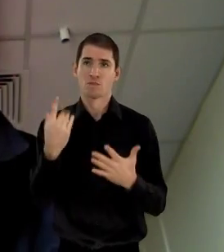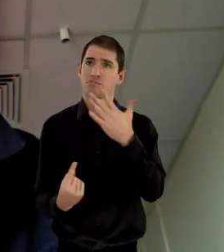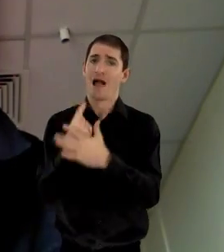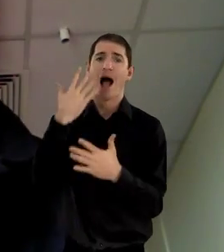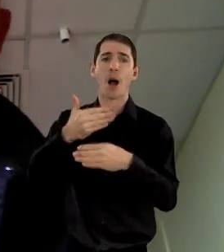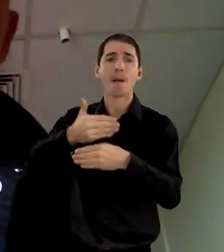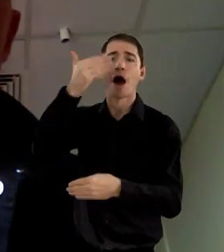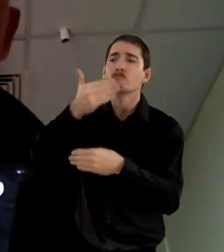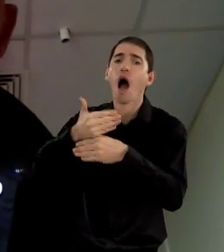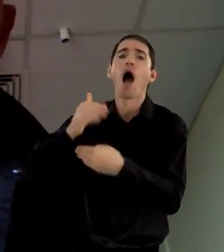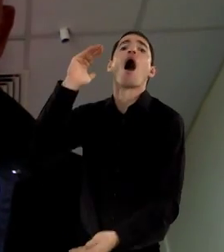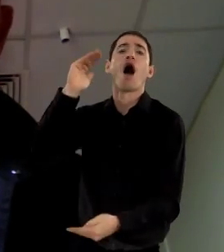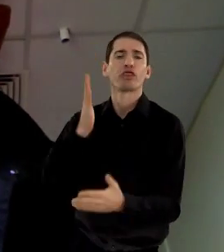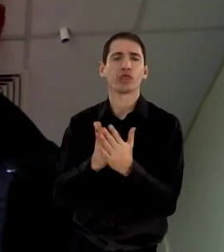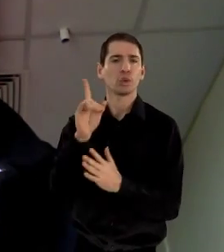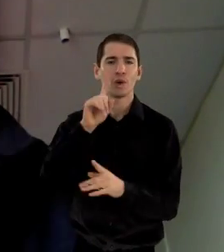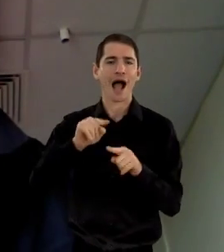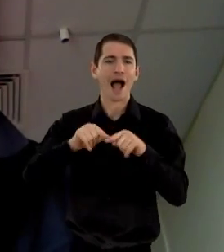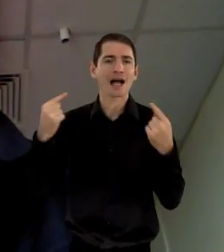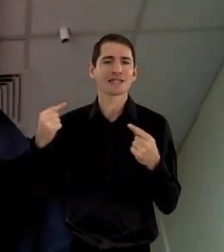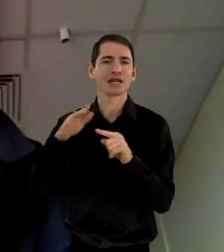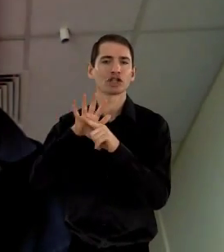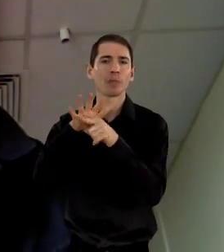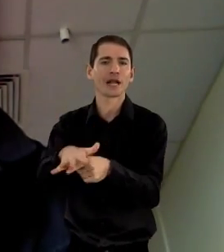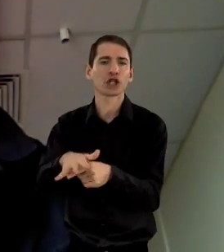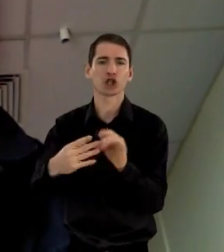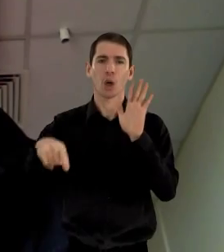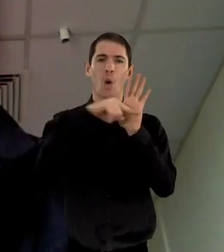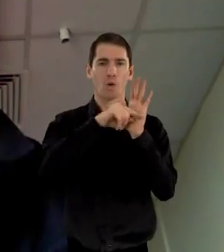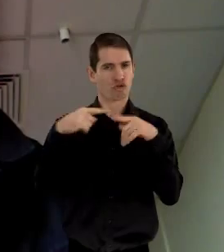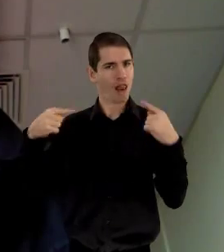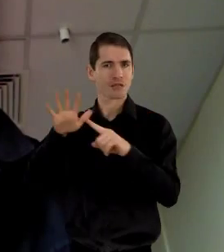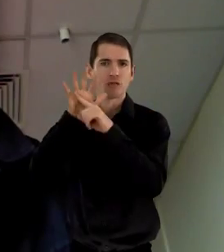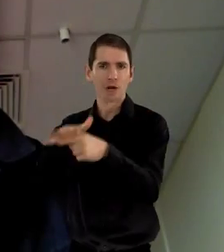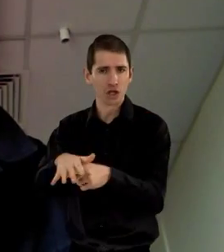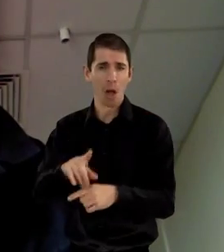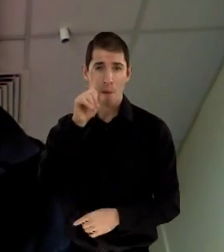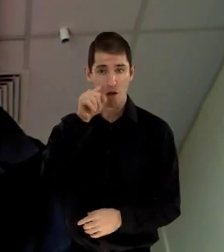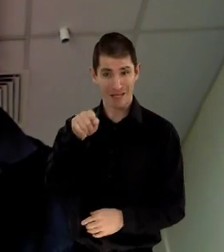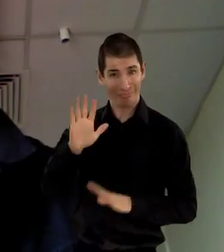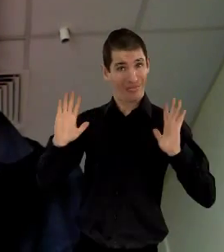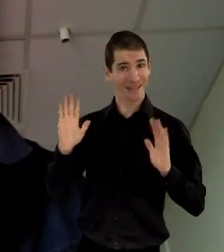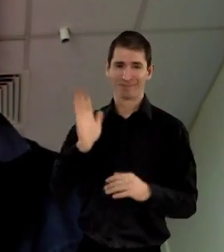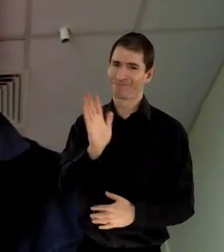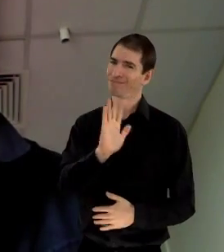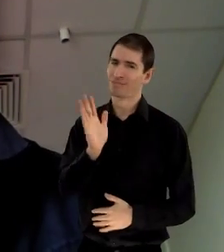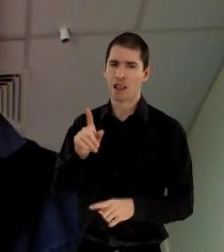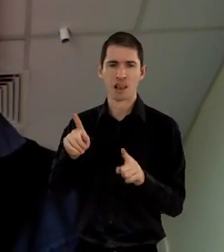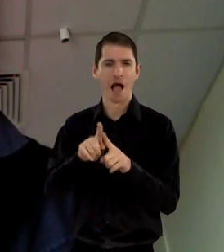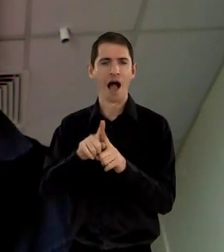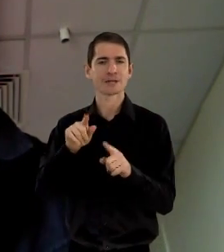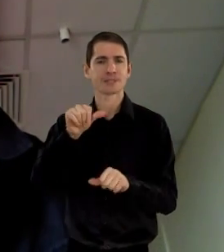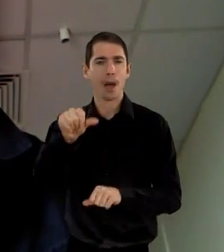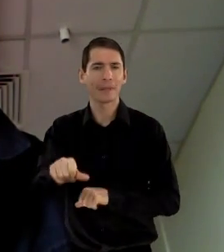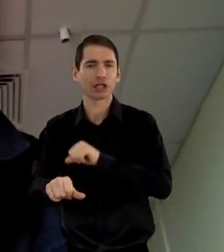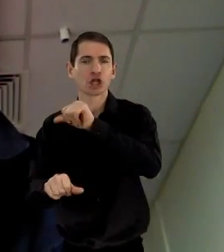which, of course, was anti-discrimination legislation. But that was never seen as an end result. It was seen as